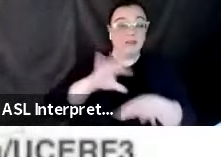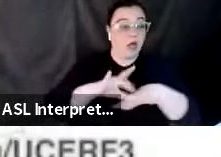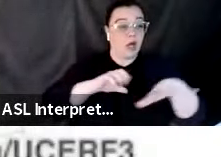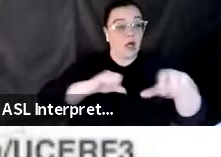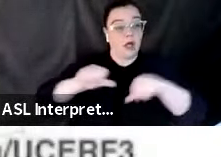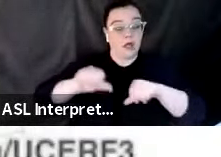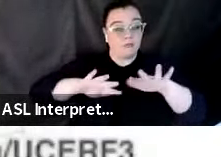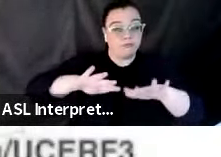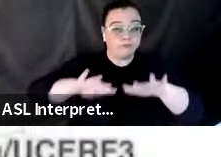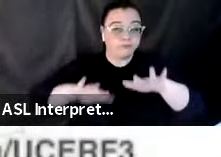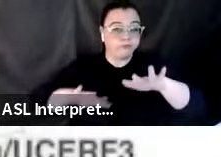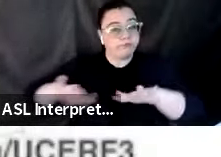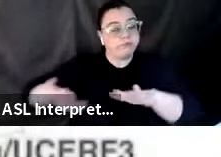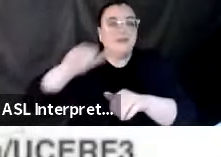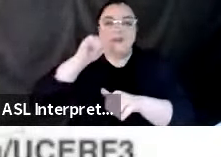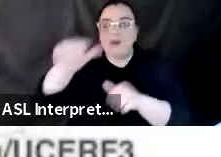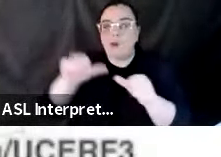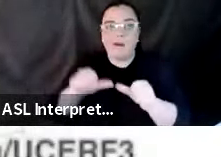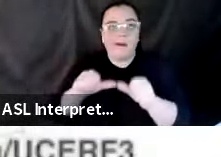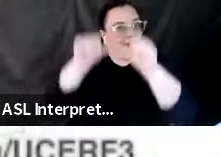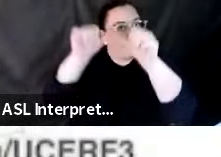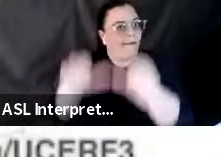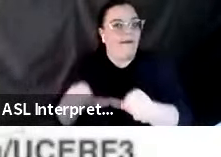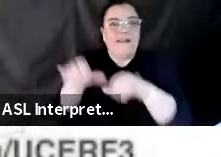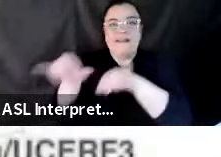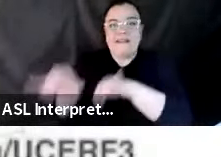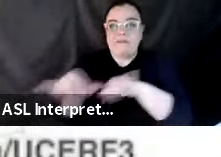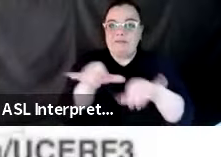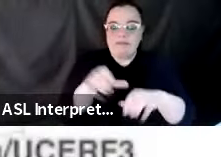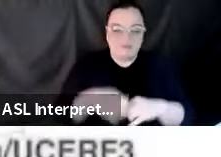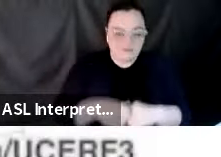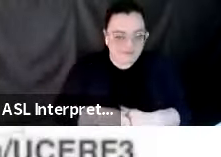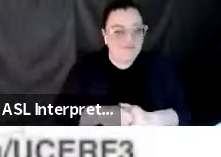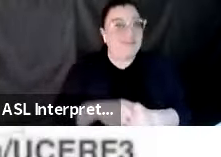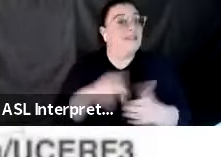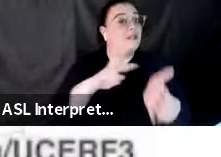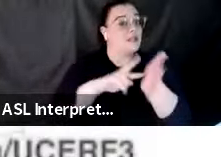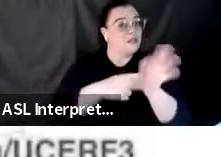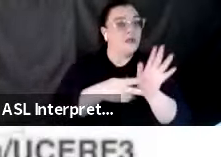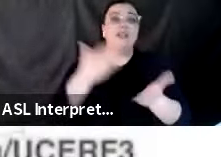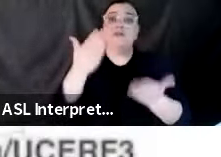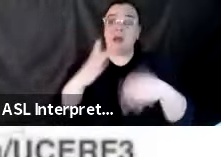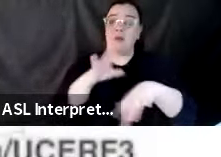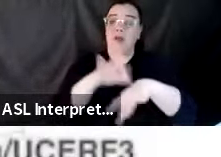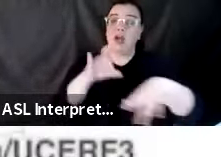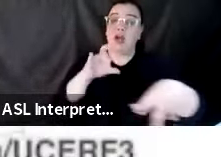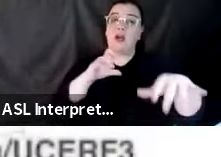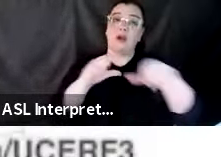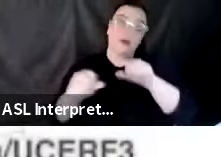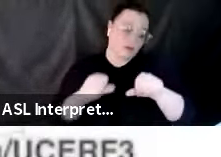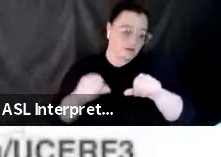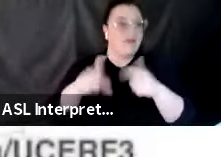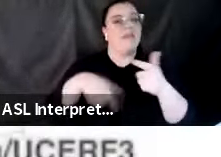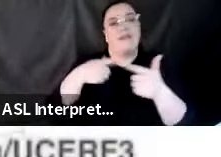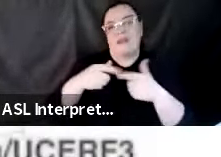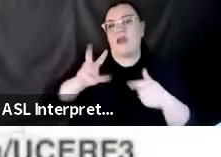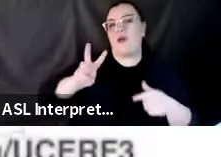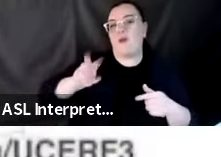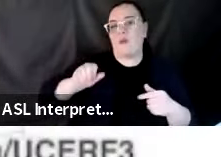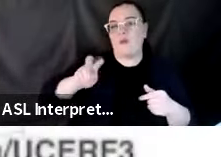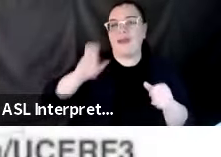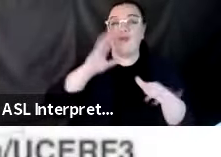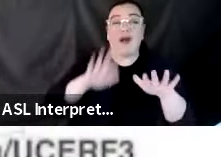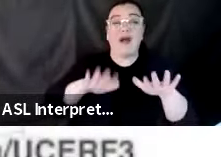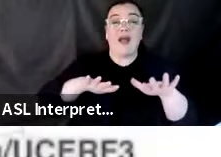same magnitude with the same energy level released, the waves will travel much farther. And that's, uh, that's, that changes how we